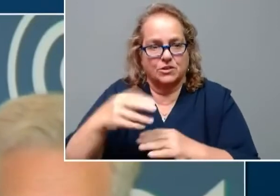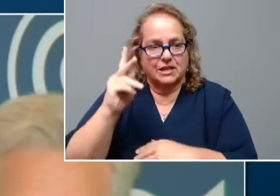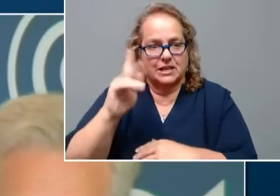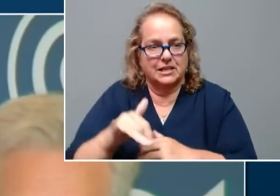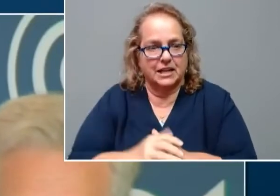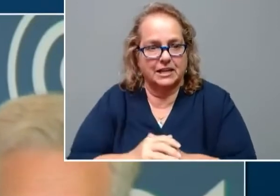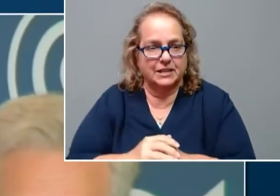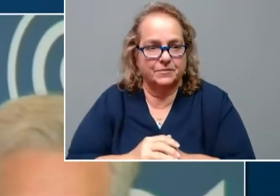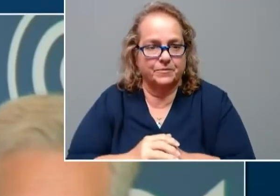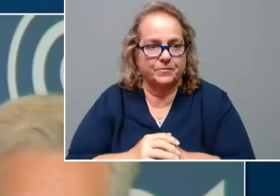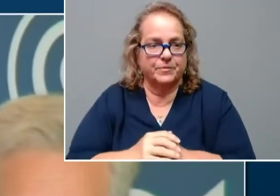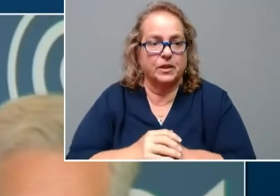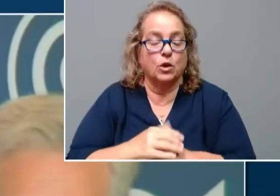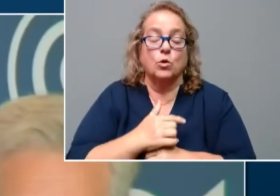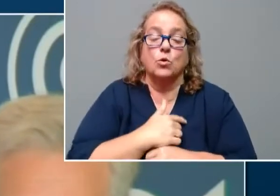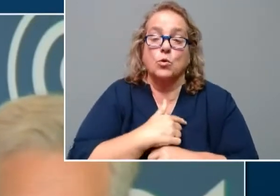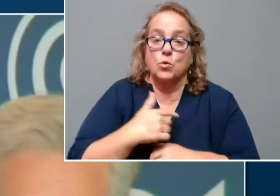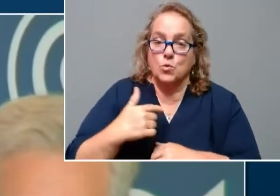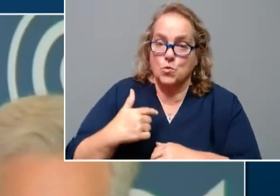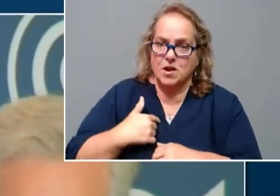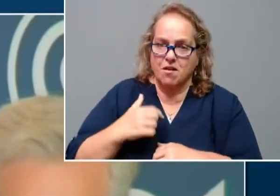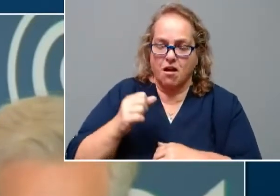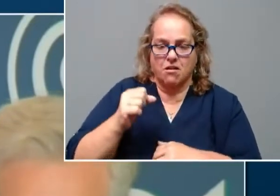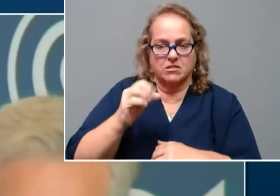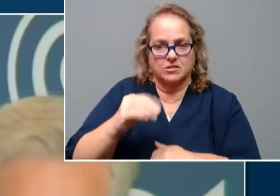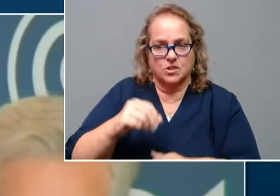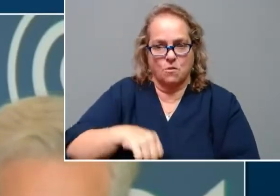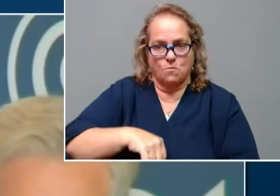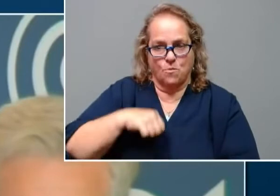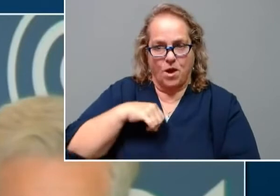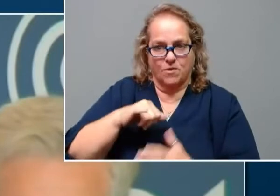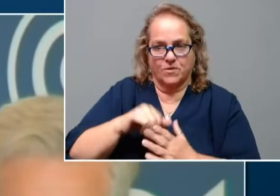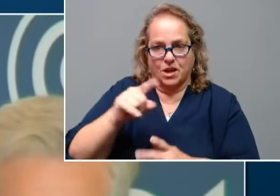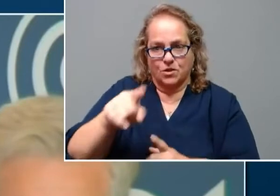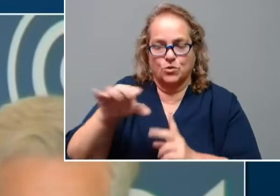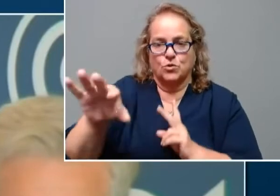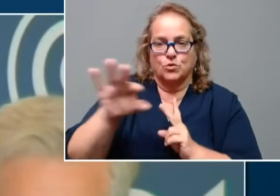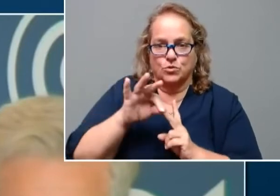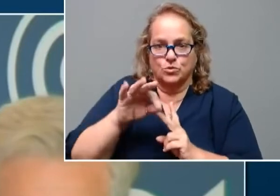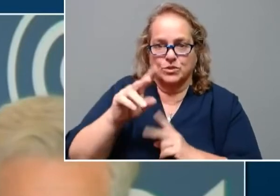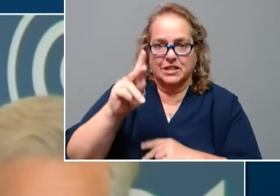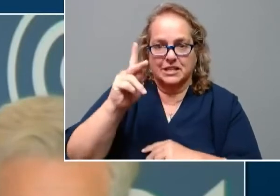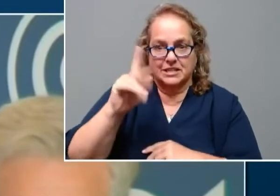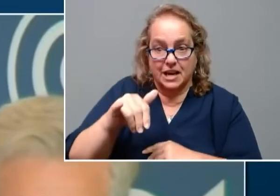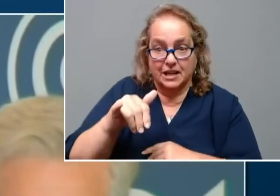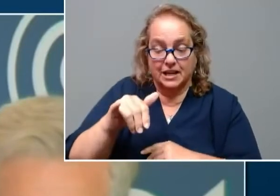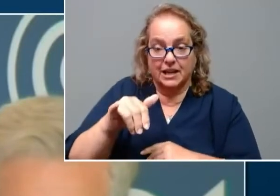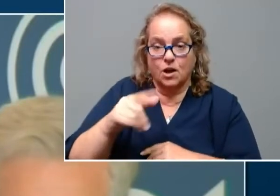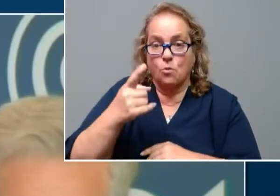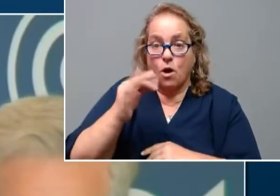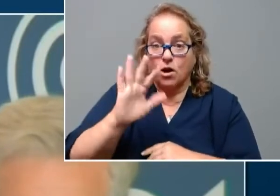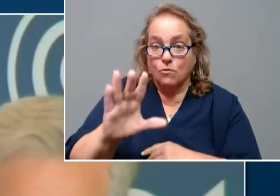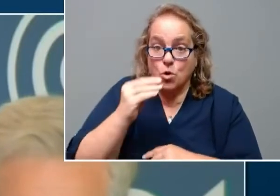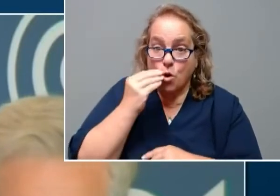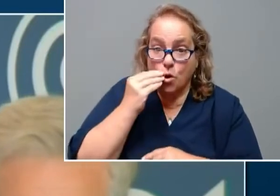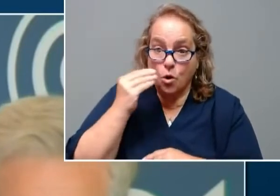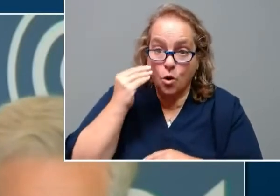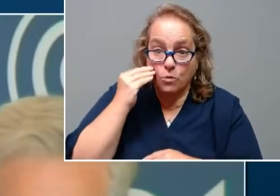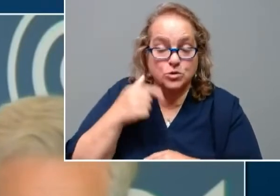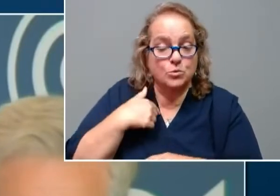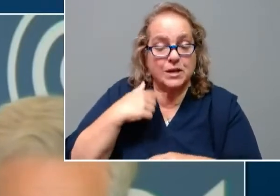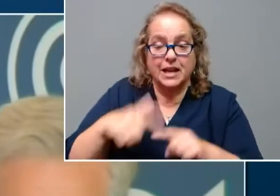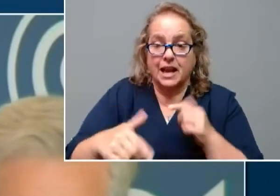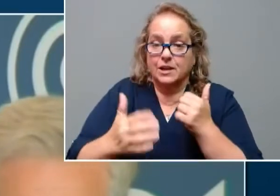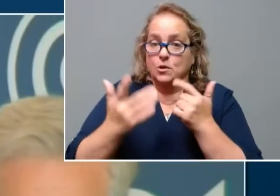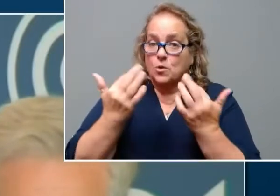Well, we are so proud that you have chosen to call Kentucky one of your homes. We can't wait to help you expand